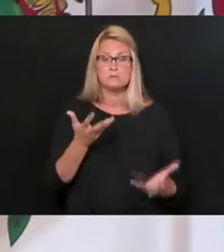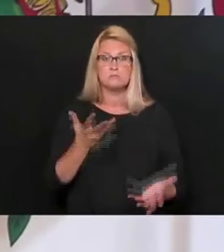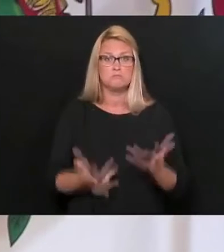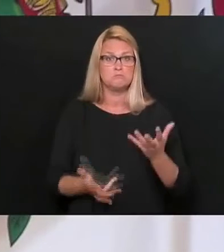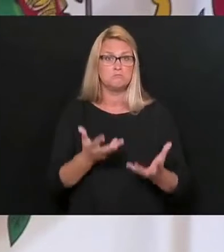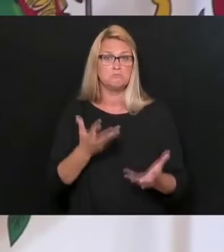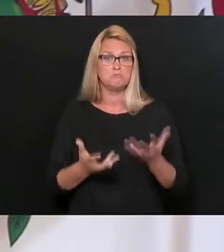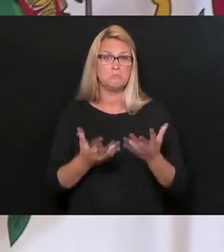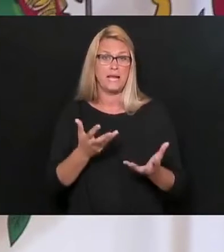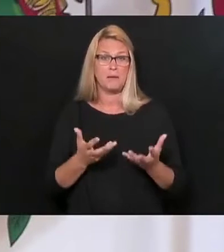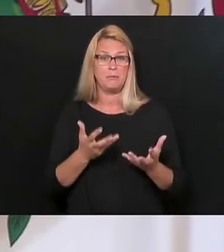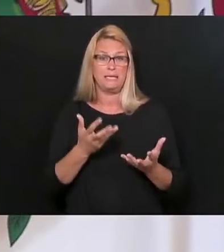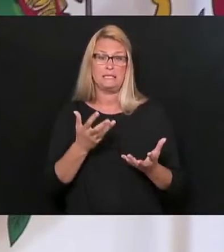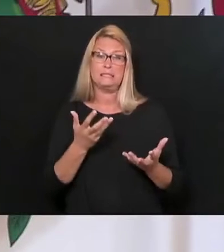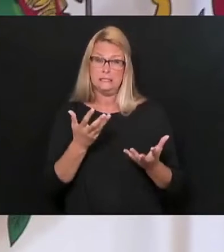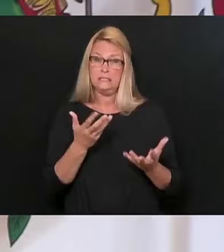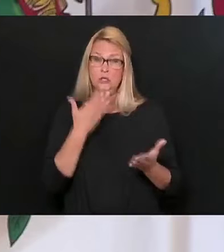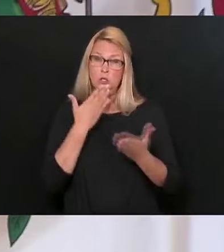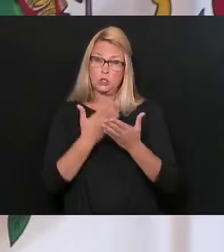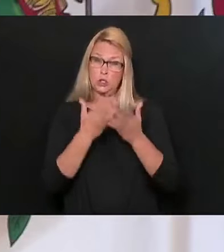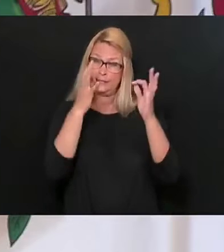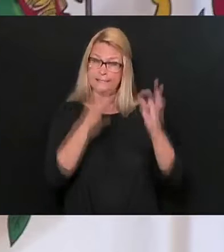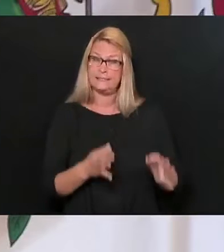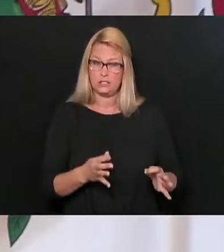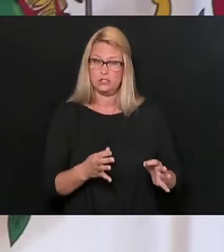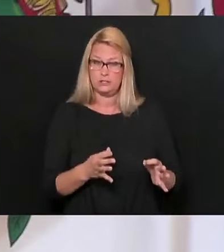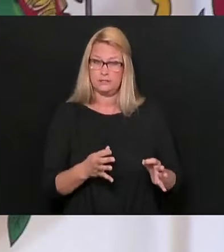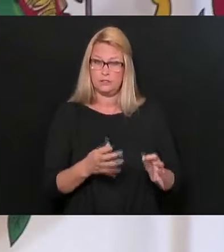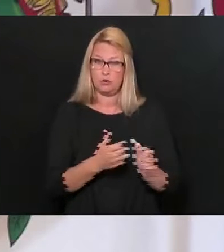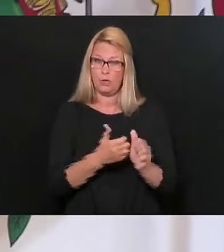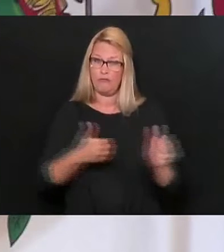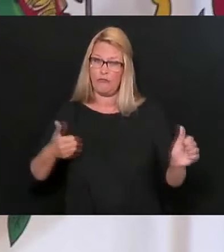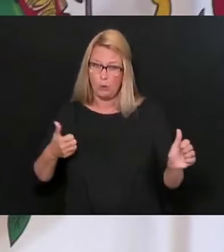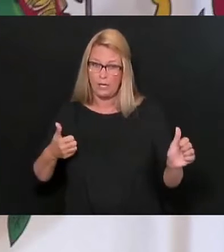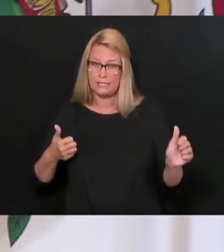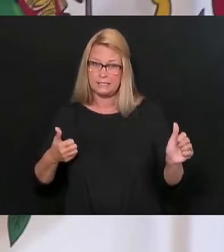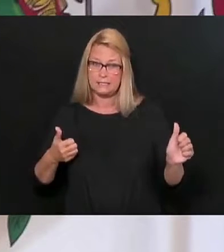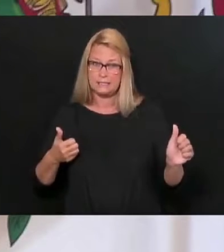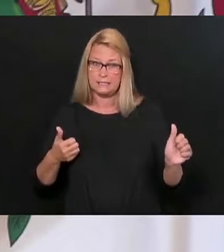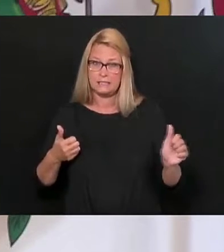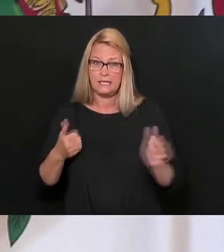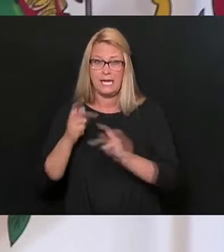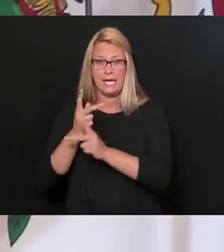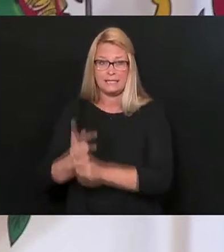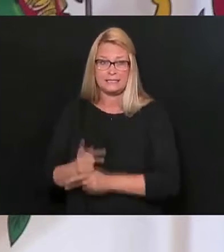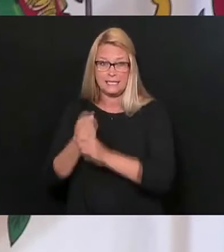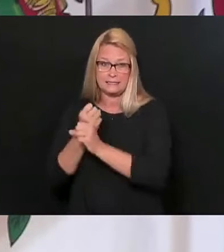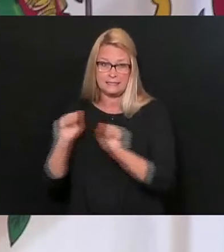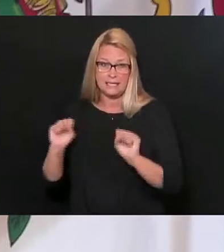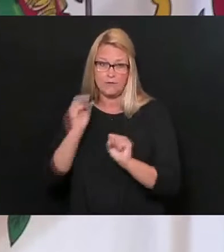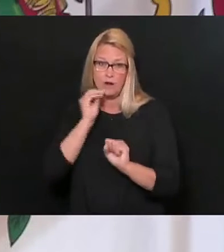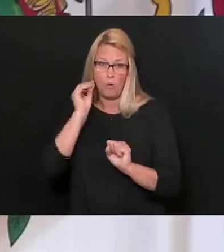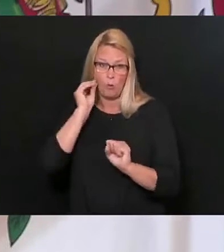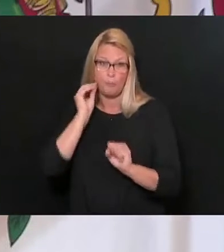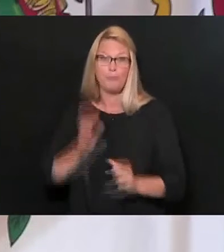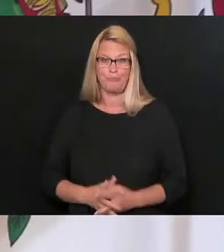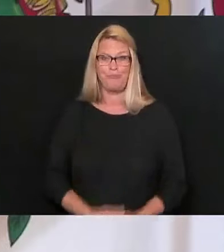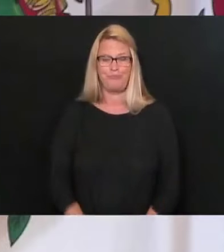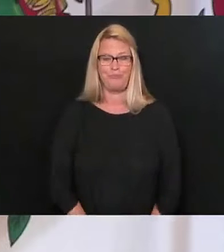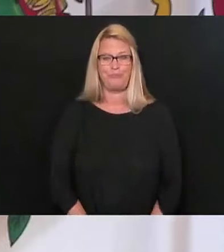smart money to just, just try to stay away and just take care. Please just take care of yourselves.